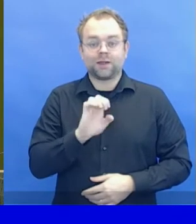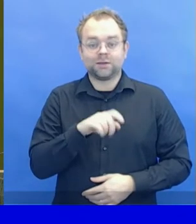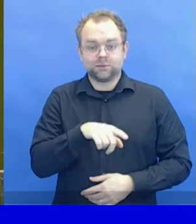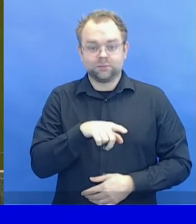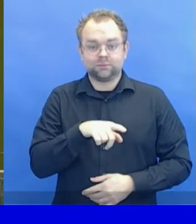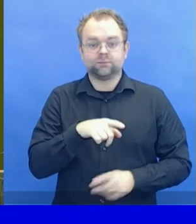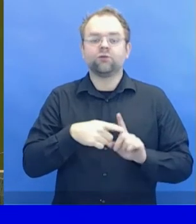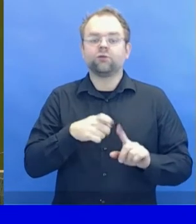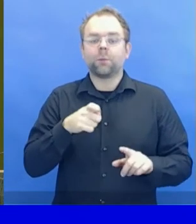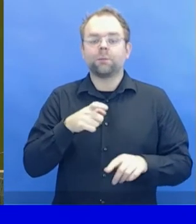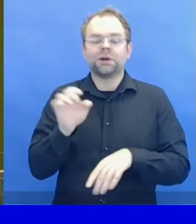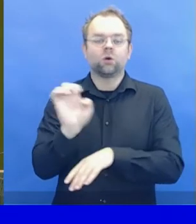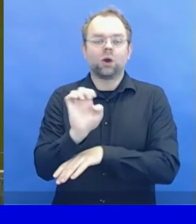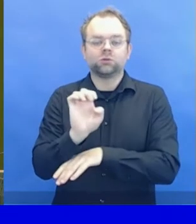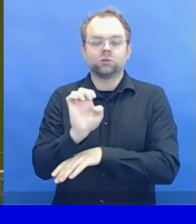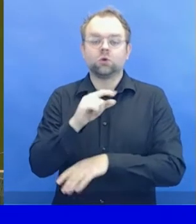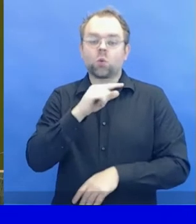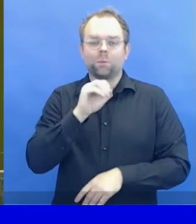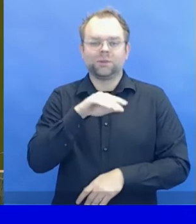Martin of New Zealand,